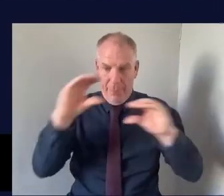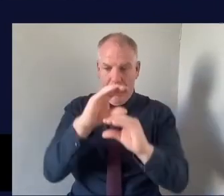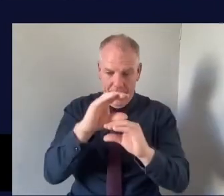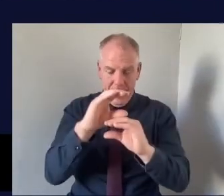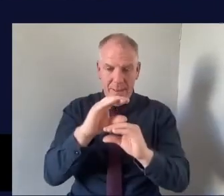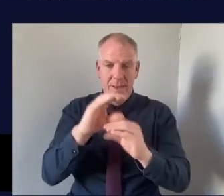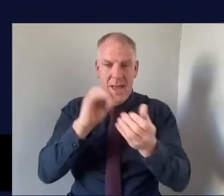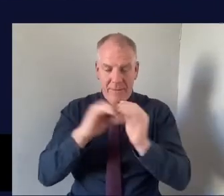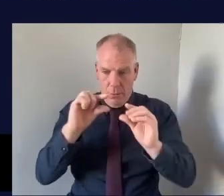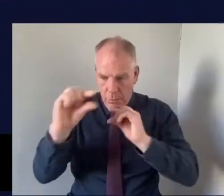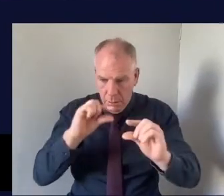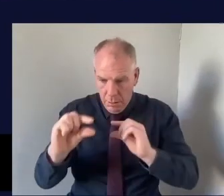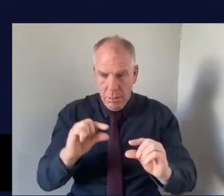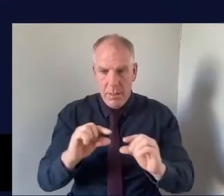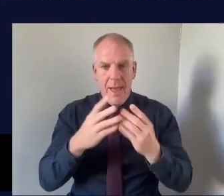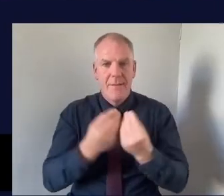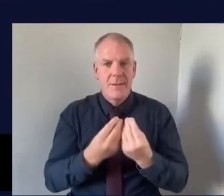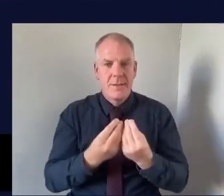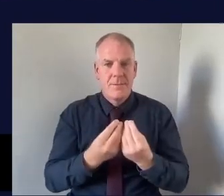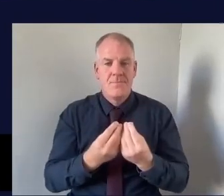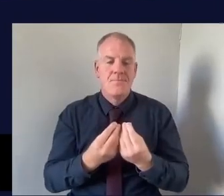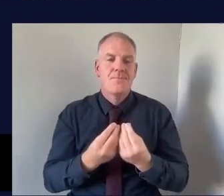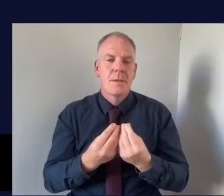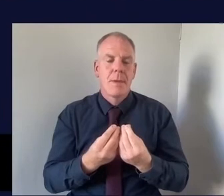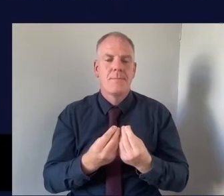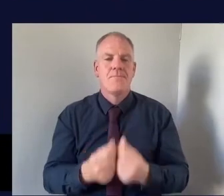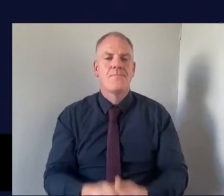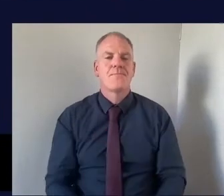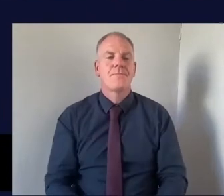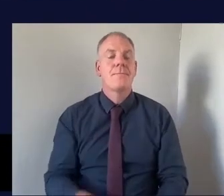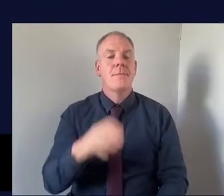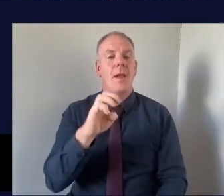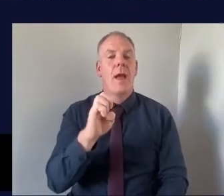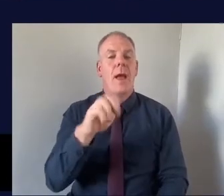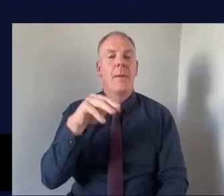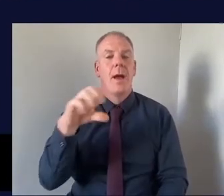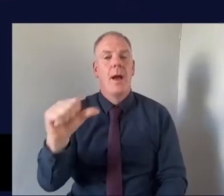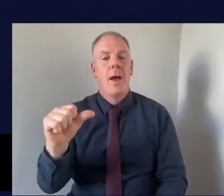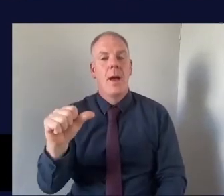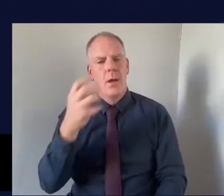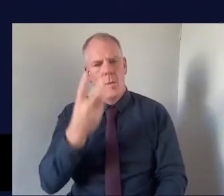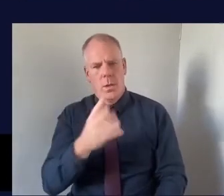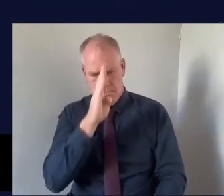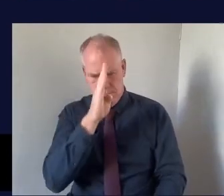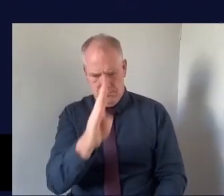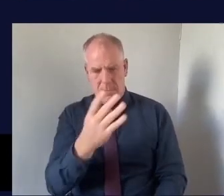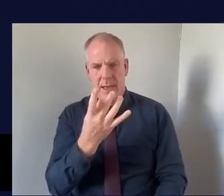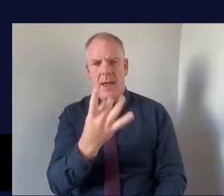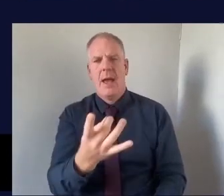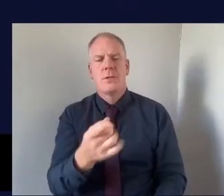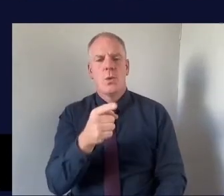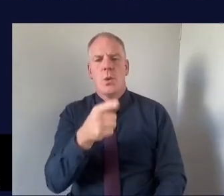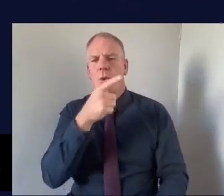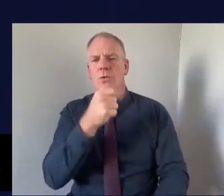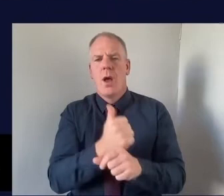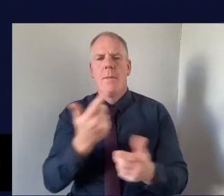to follow that up but but we may come back to that. Emma I wanted to ask you specifically because you know you really focused